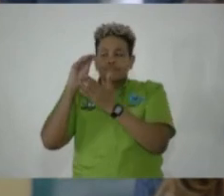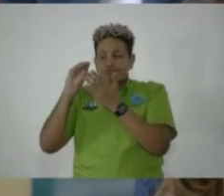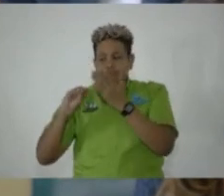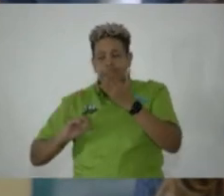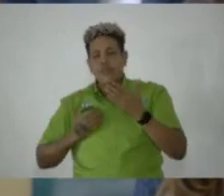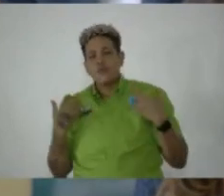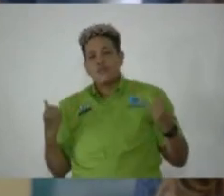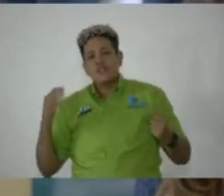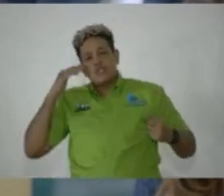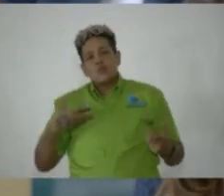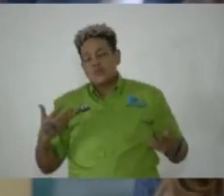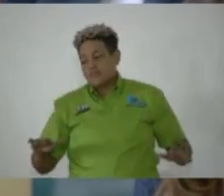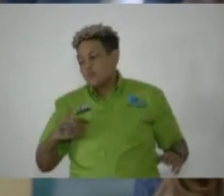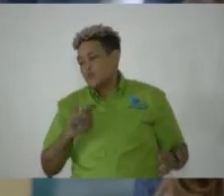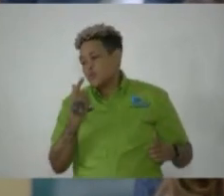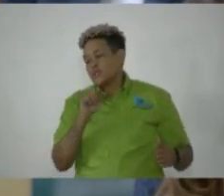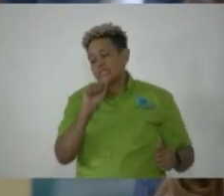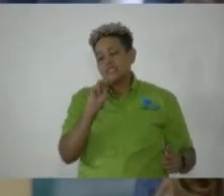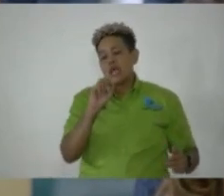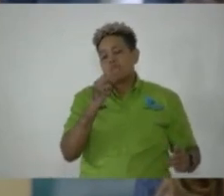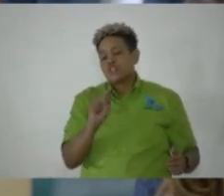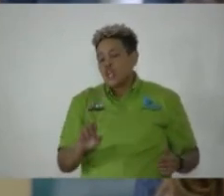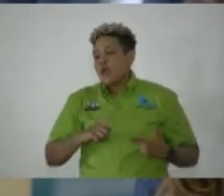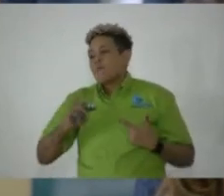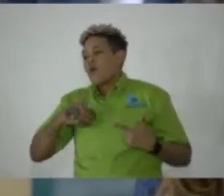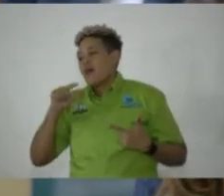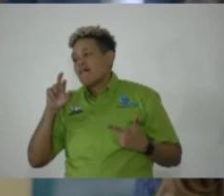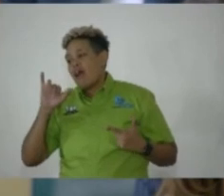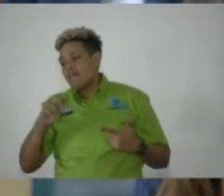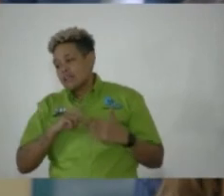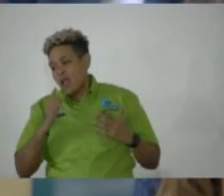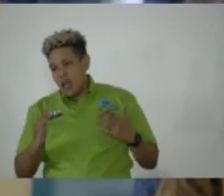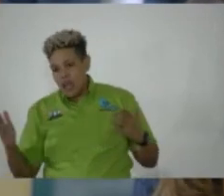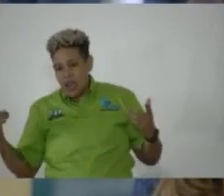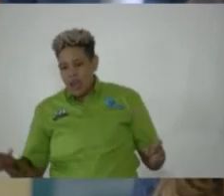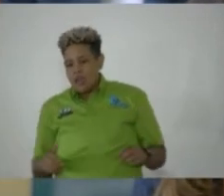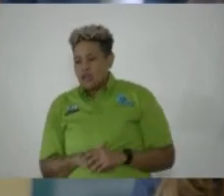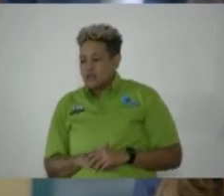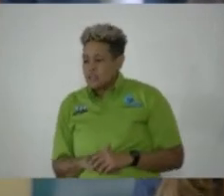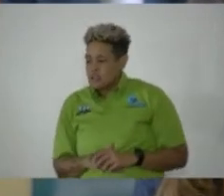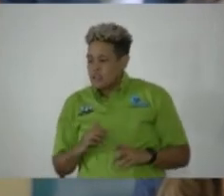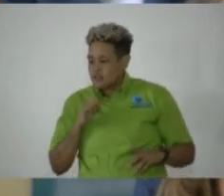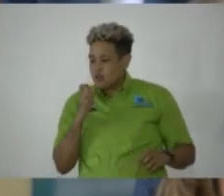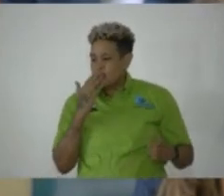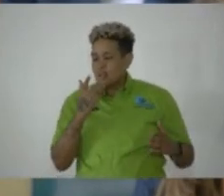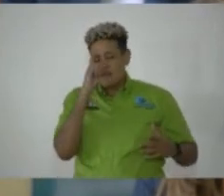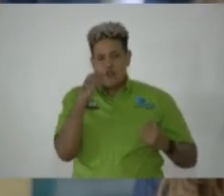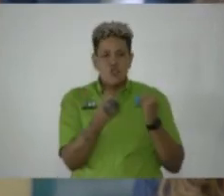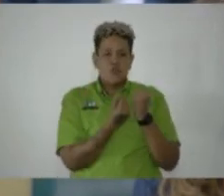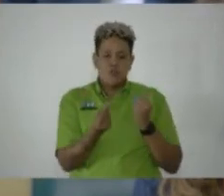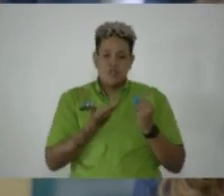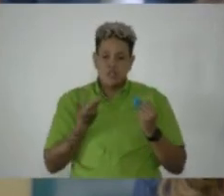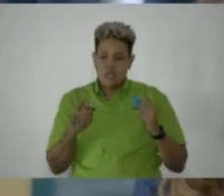national heroes. So we had, we did the Sam Sharp and we have the Garvey Day and so on. But I really want to thank you for giving it,